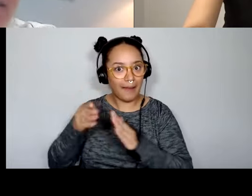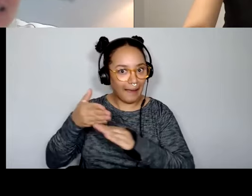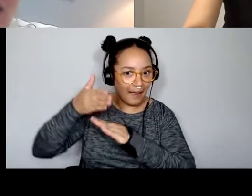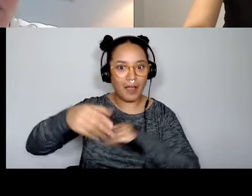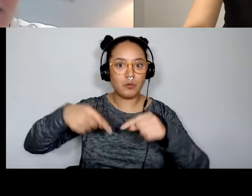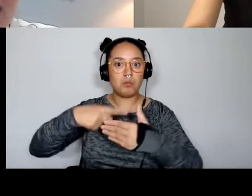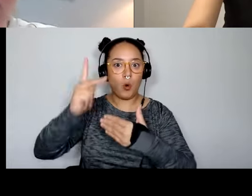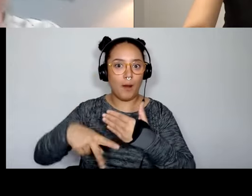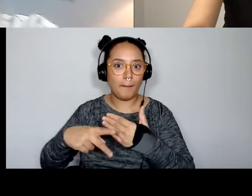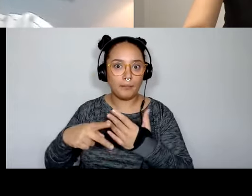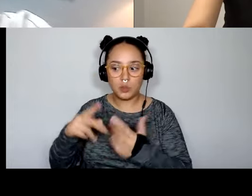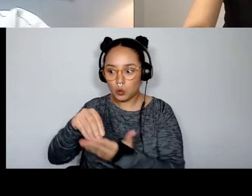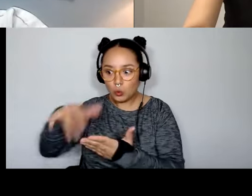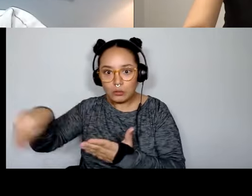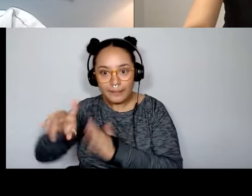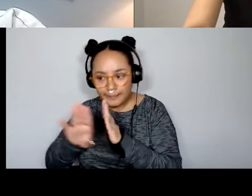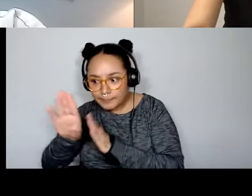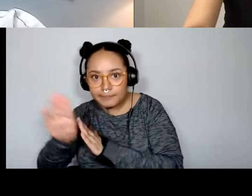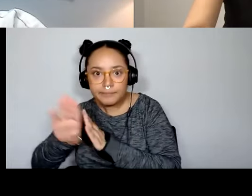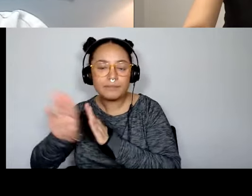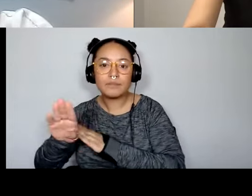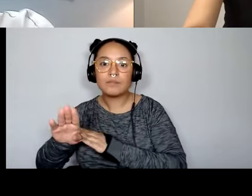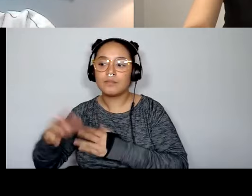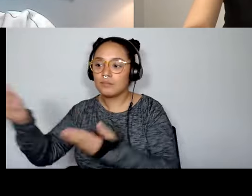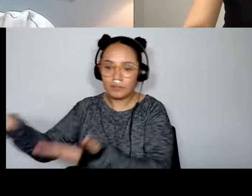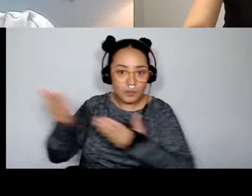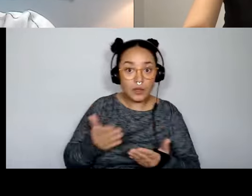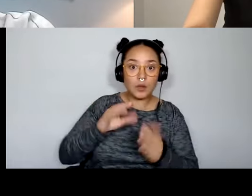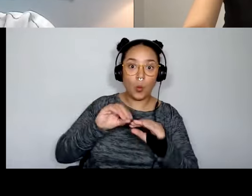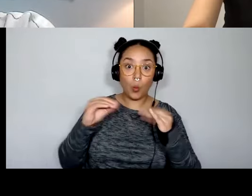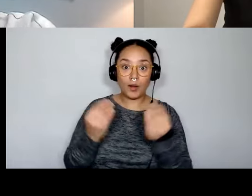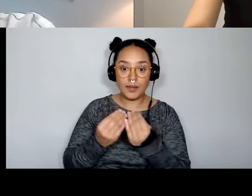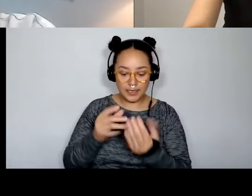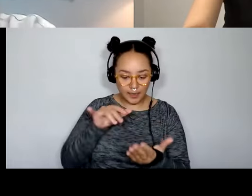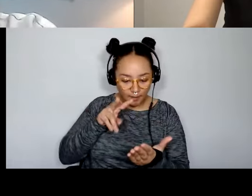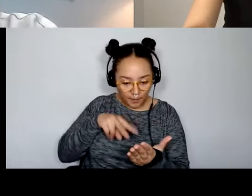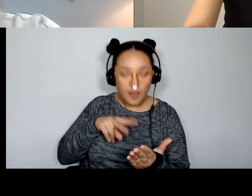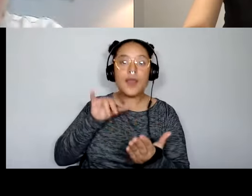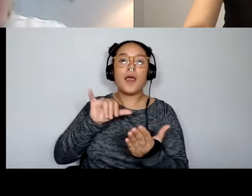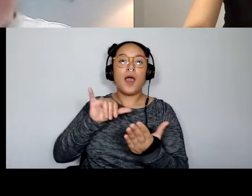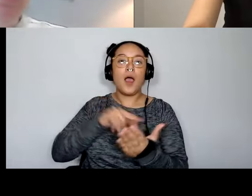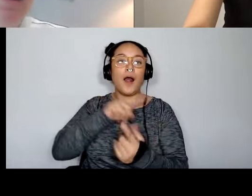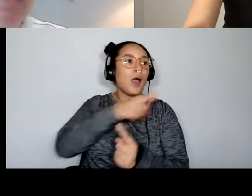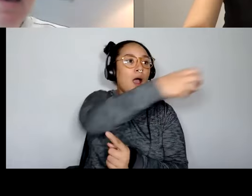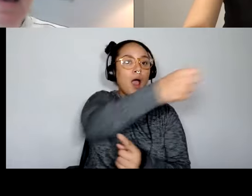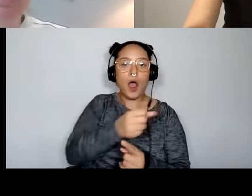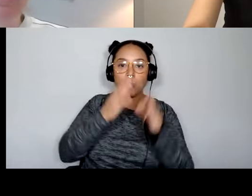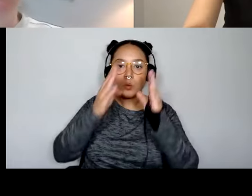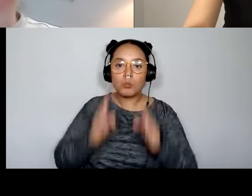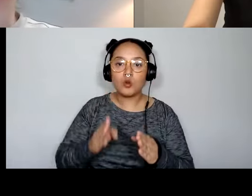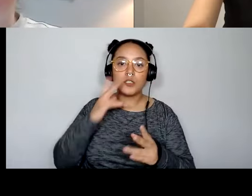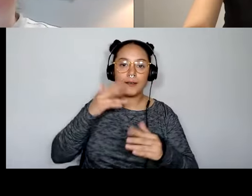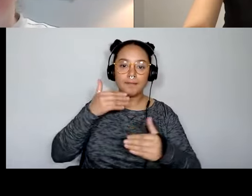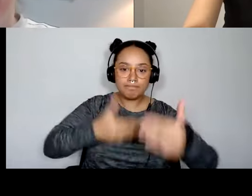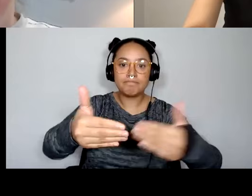or a recommendation made by students. The organization went back and then had engaged someone to actually build that. In other cases,